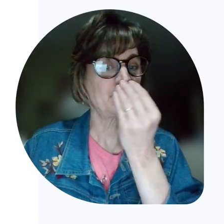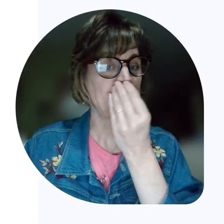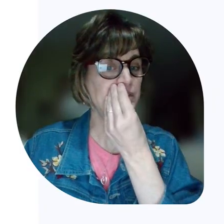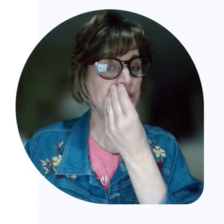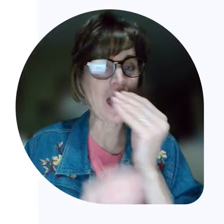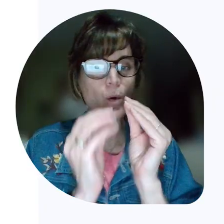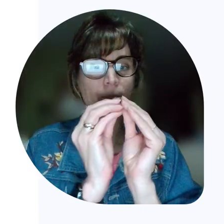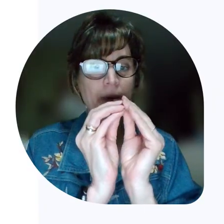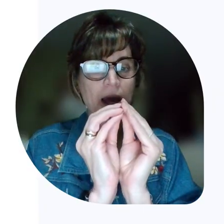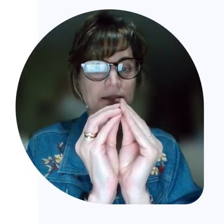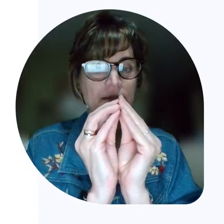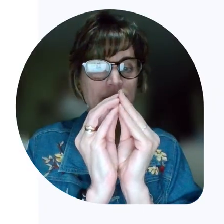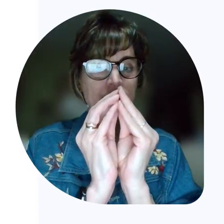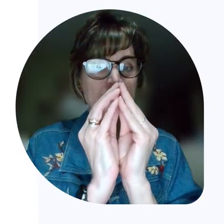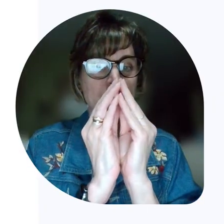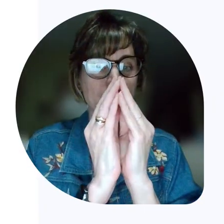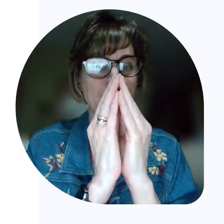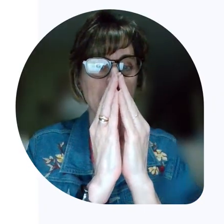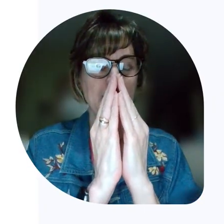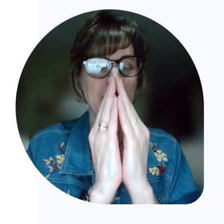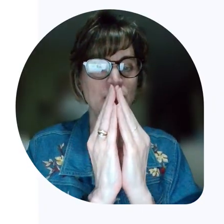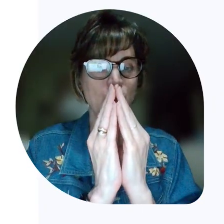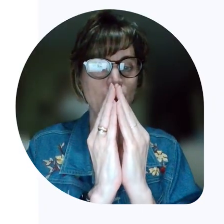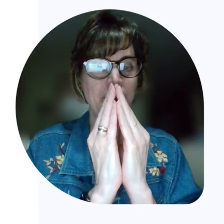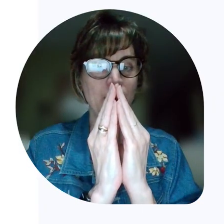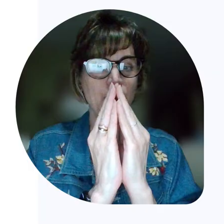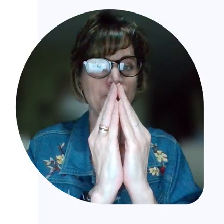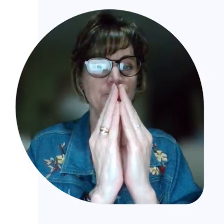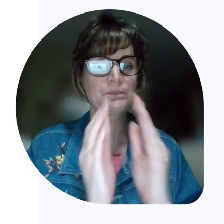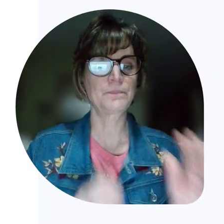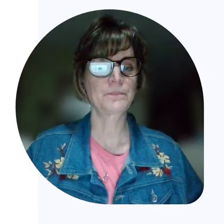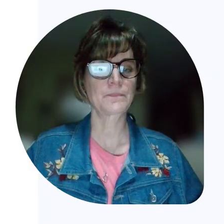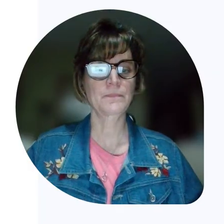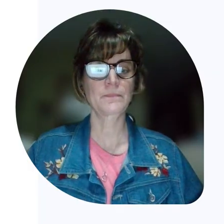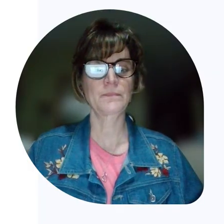Flower buds begin to appear.